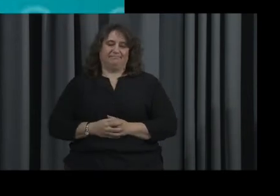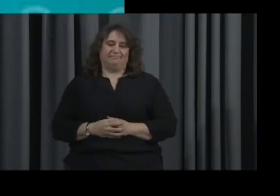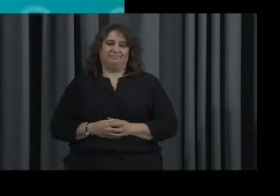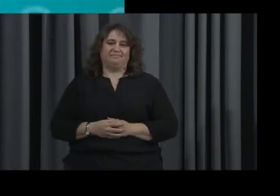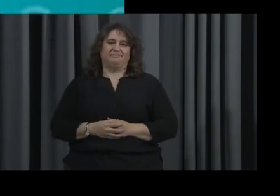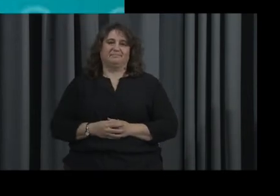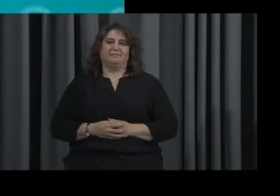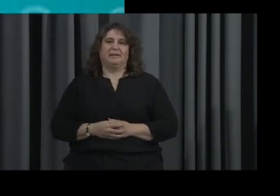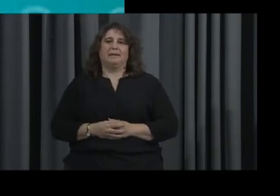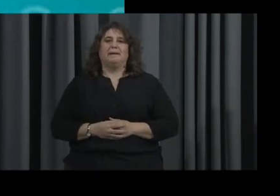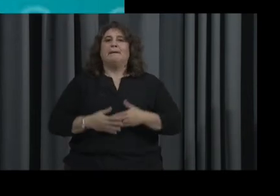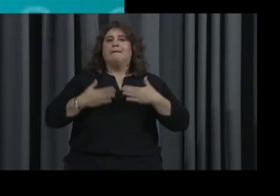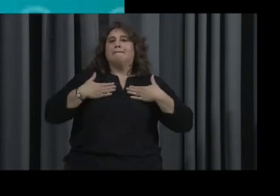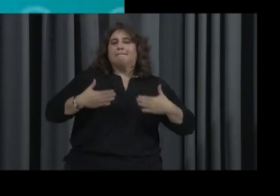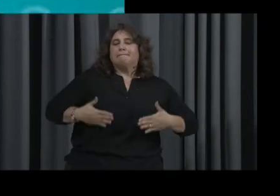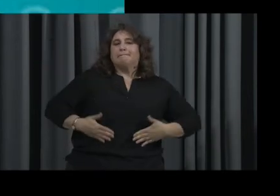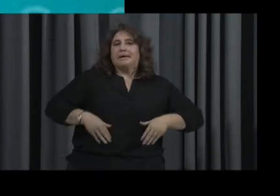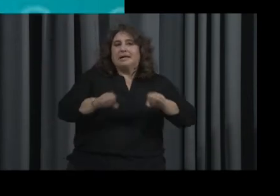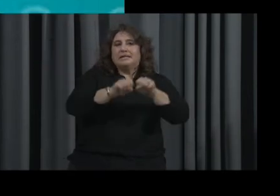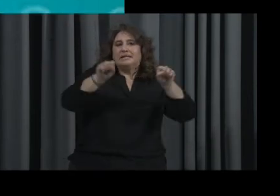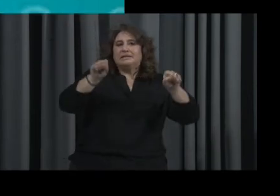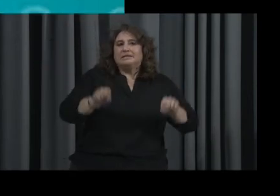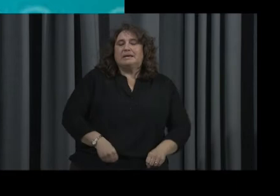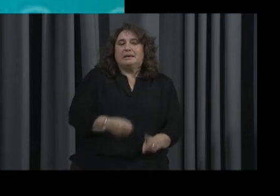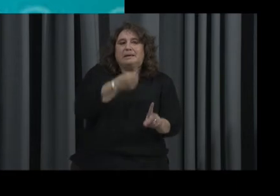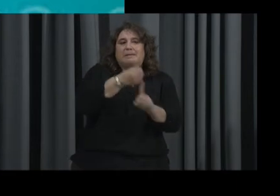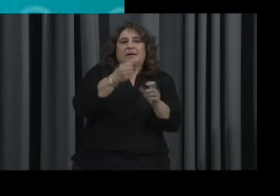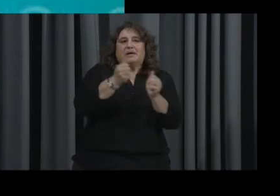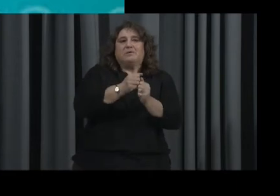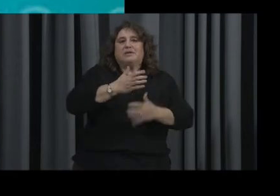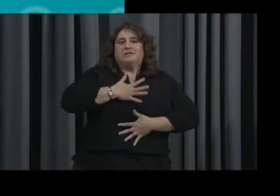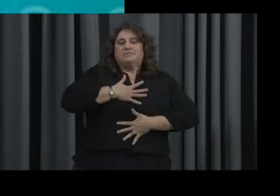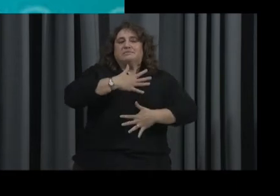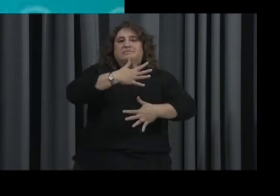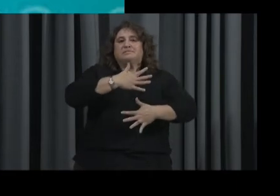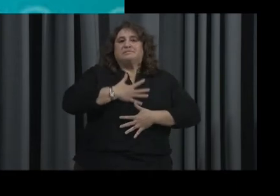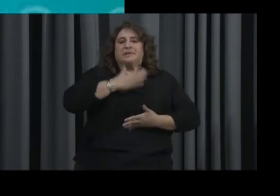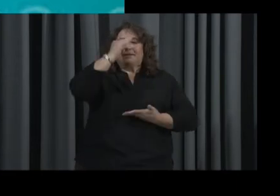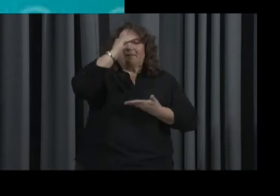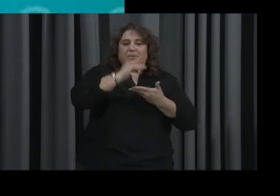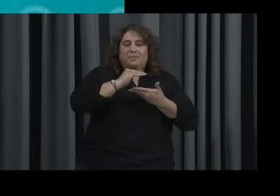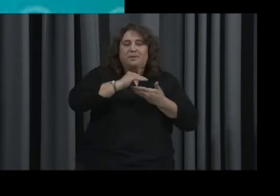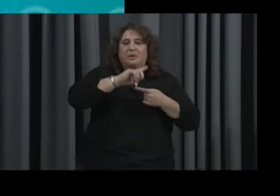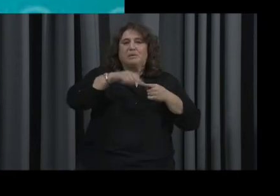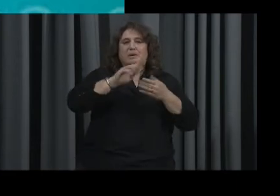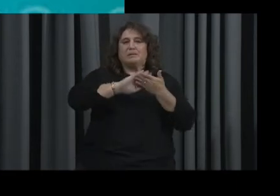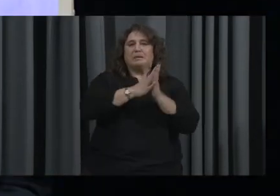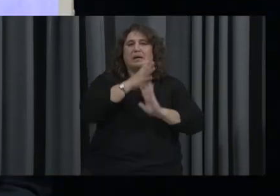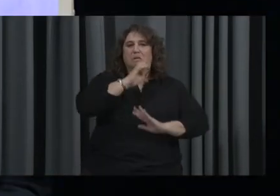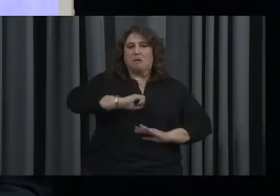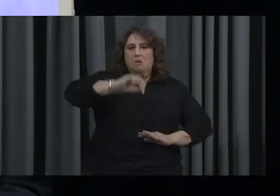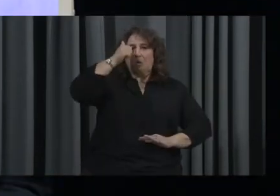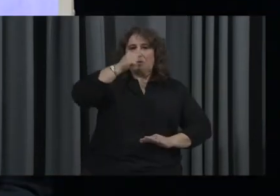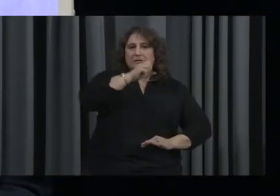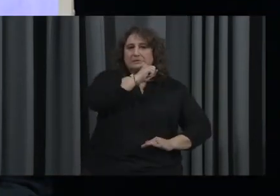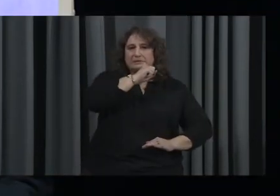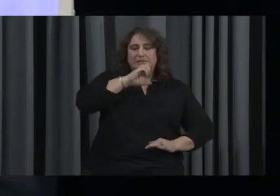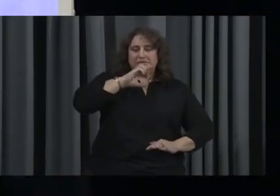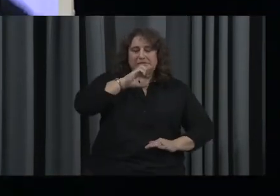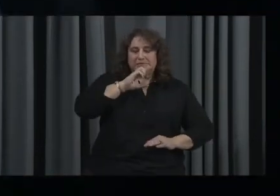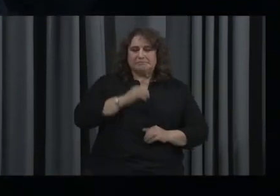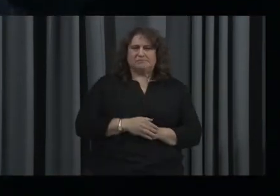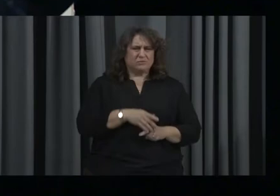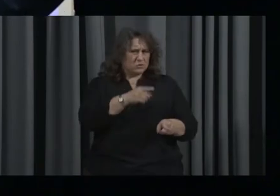body organ or system is affected by a respiration decrease as we age? Do you all know that one? Hmm.